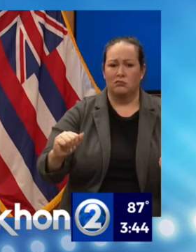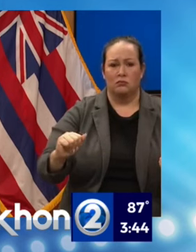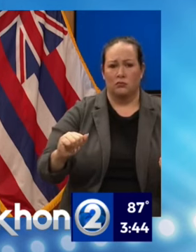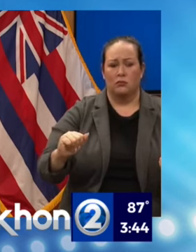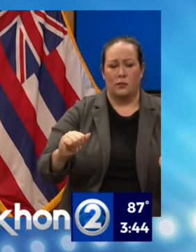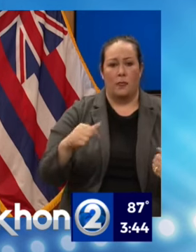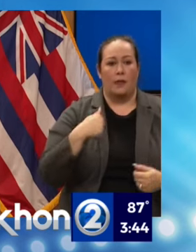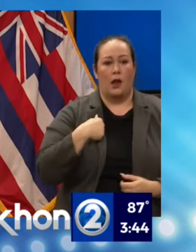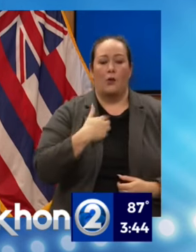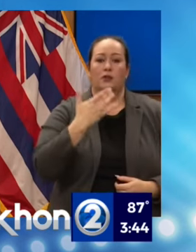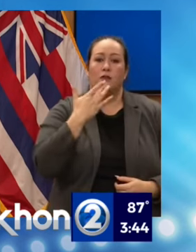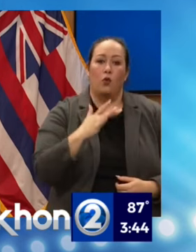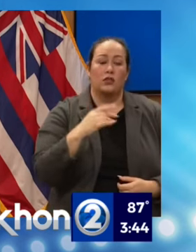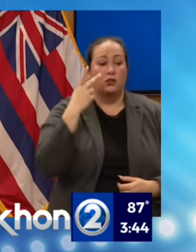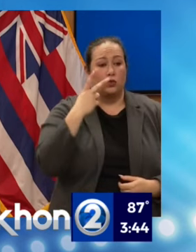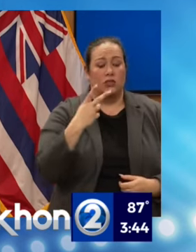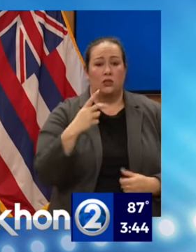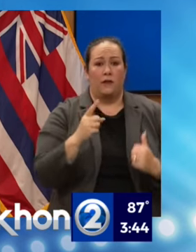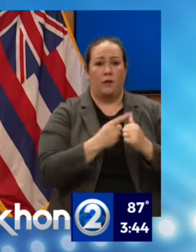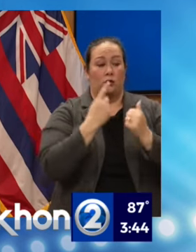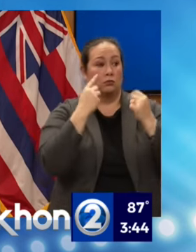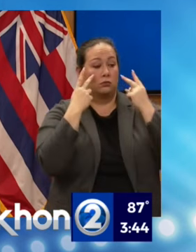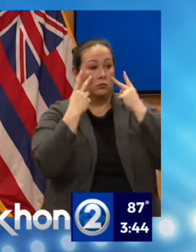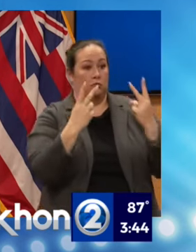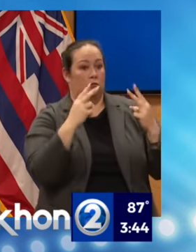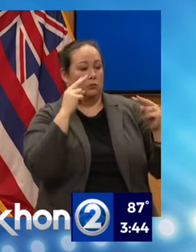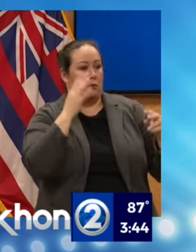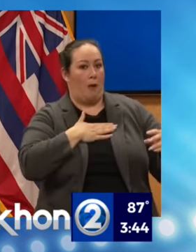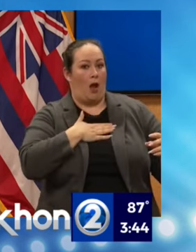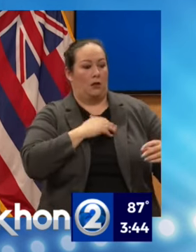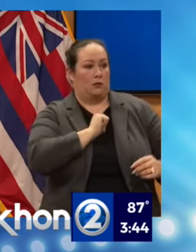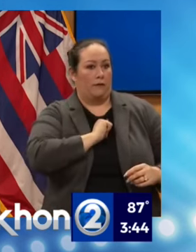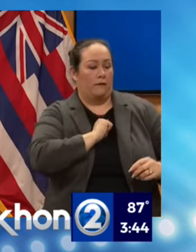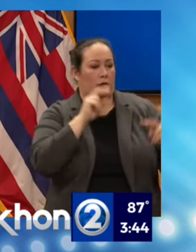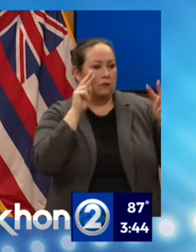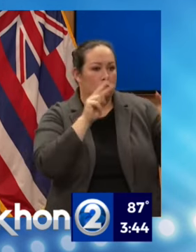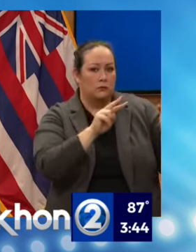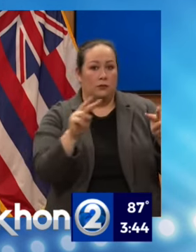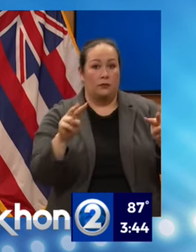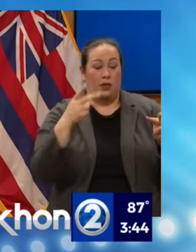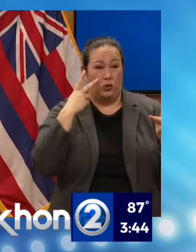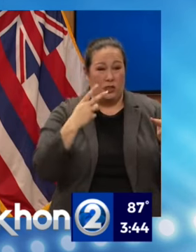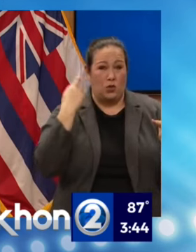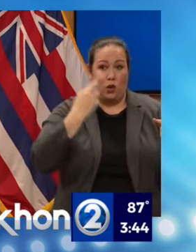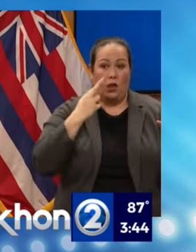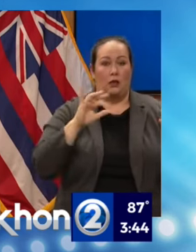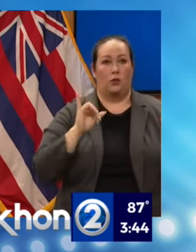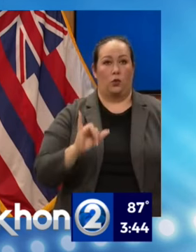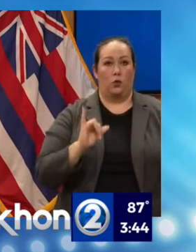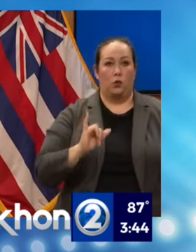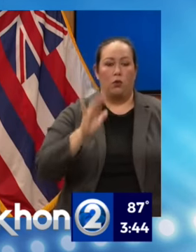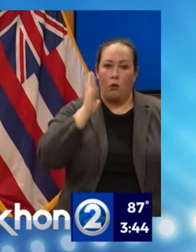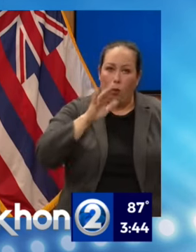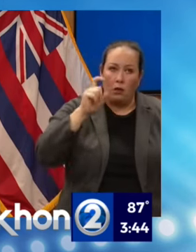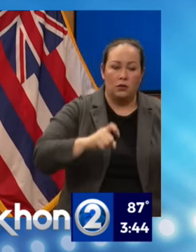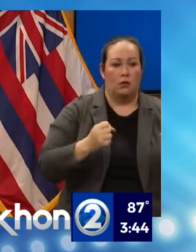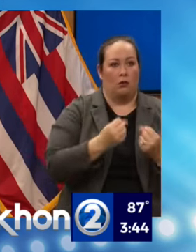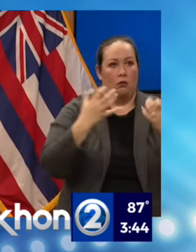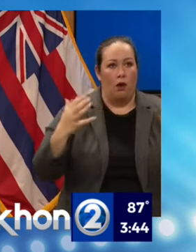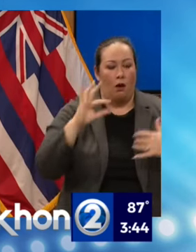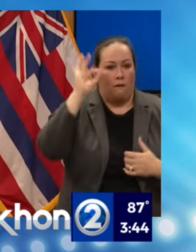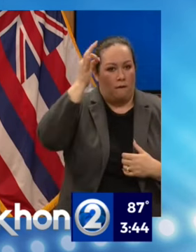fortunate to be able to see it firsthand and now realize the amount of support that we're going to require from the federal,